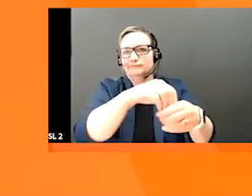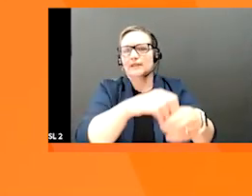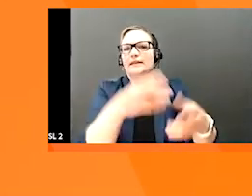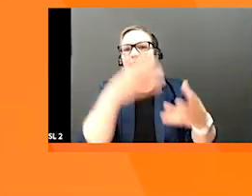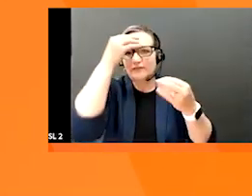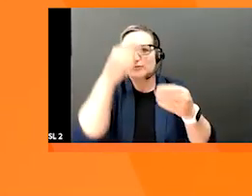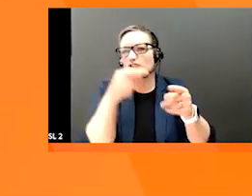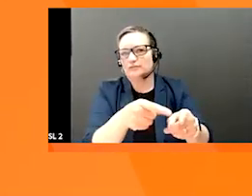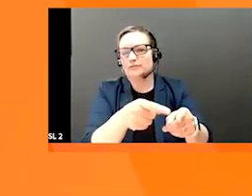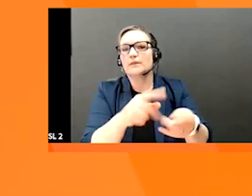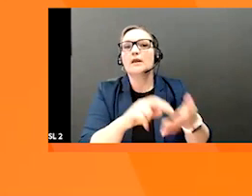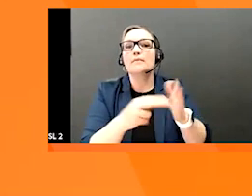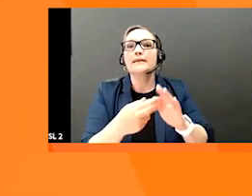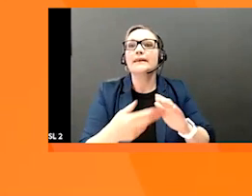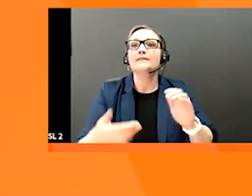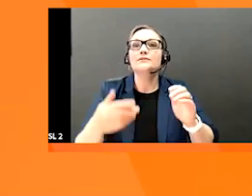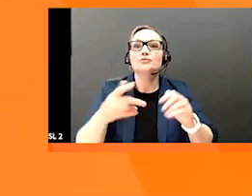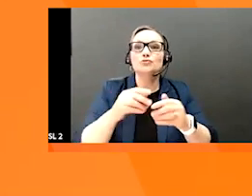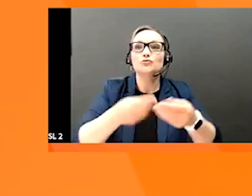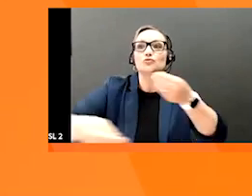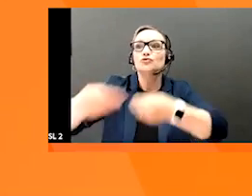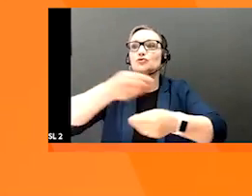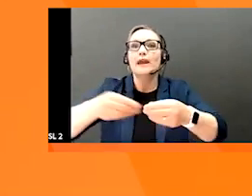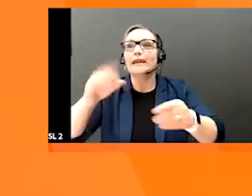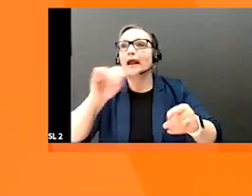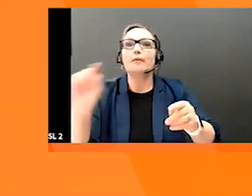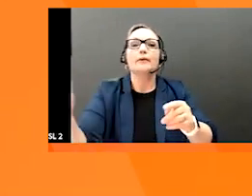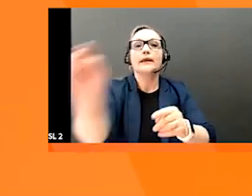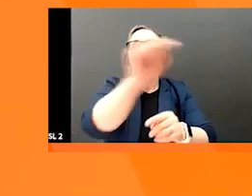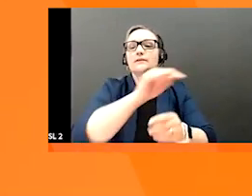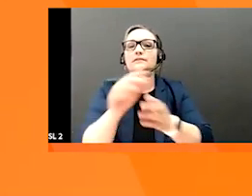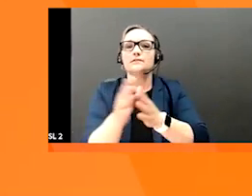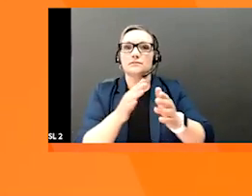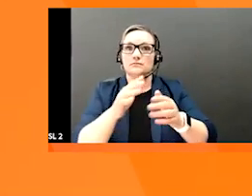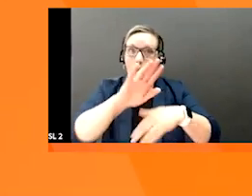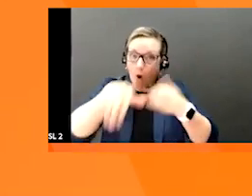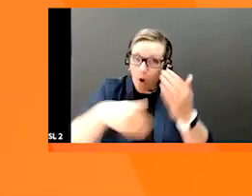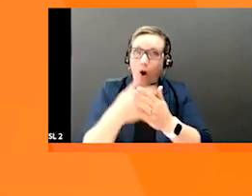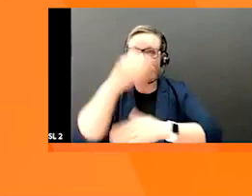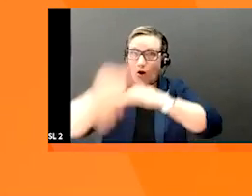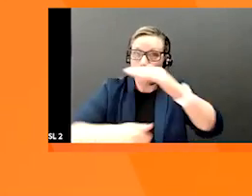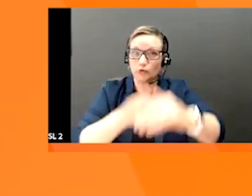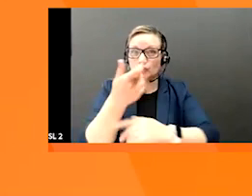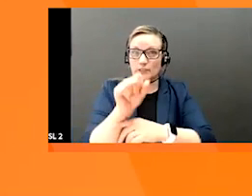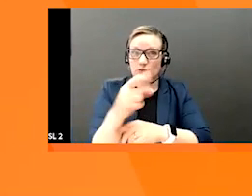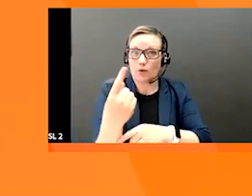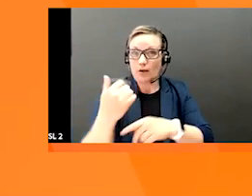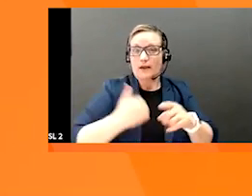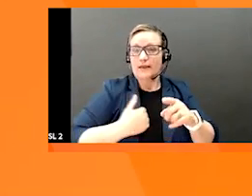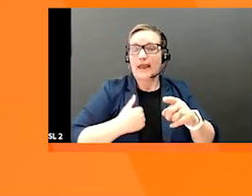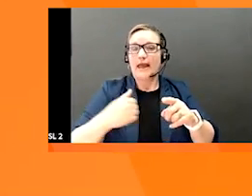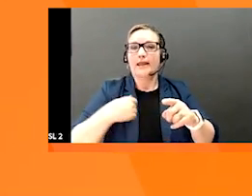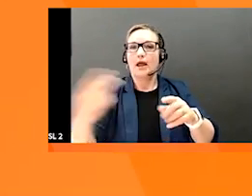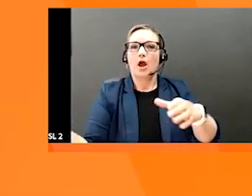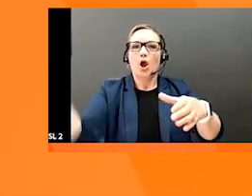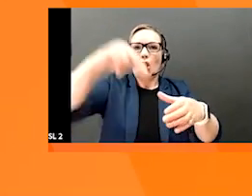accessible by all the trading partners amongst GS1 candidates. So, as soon as you have a